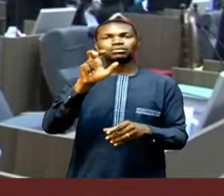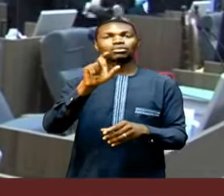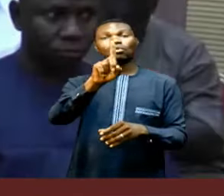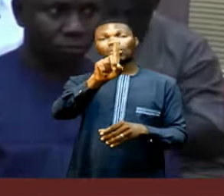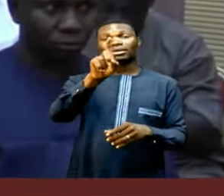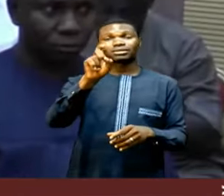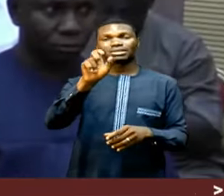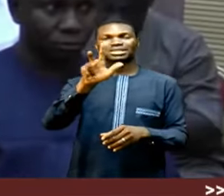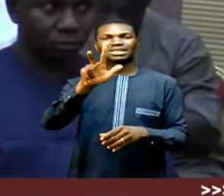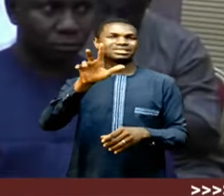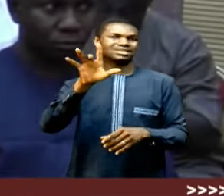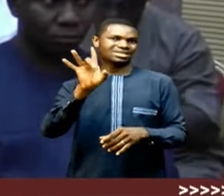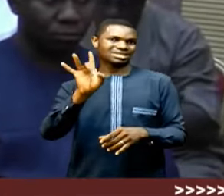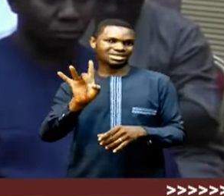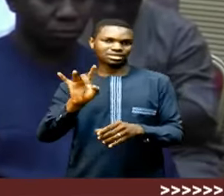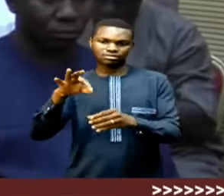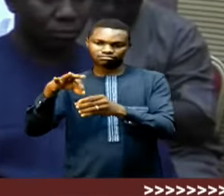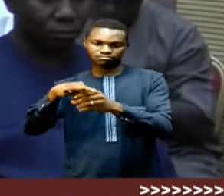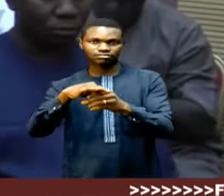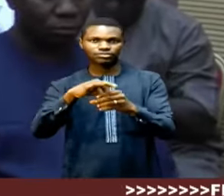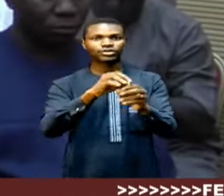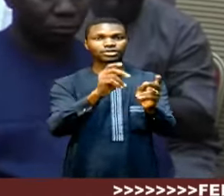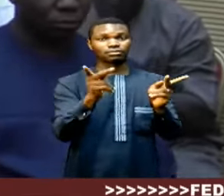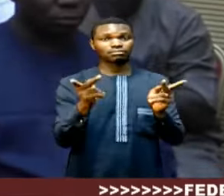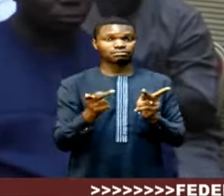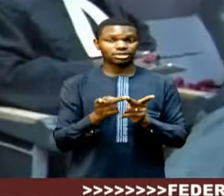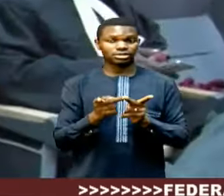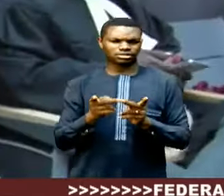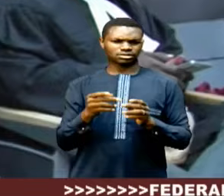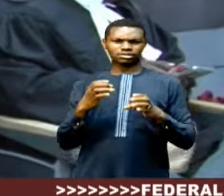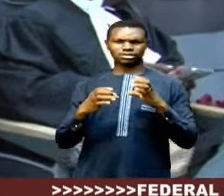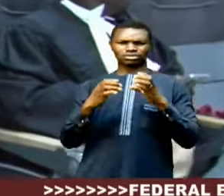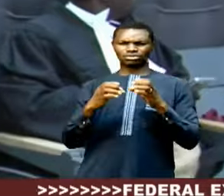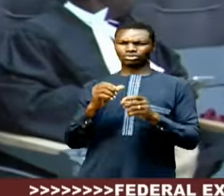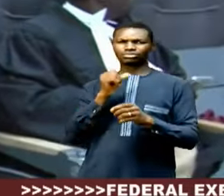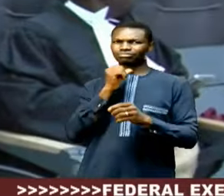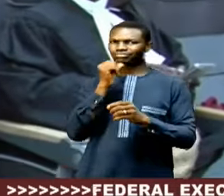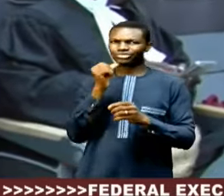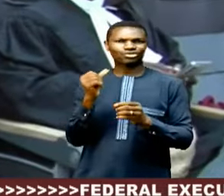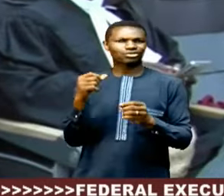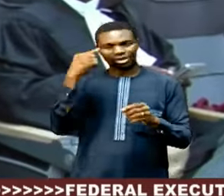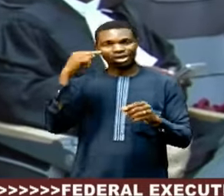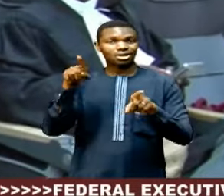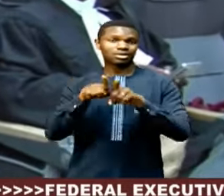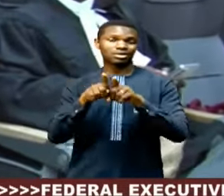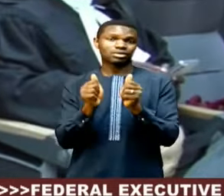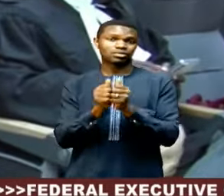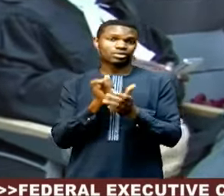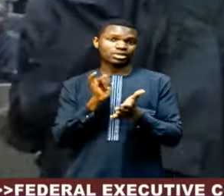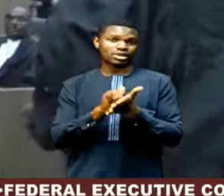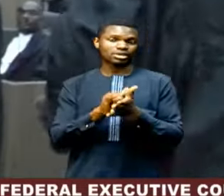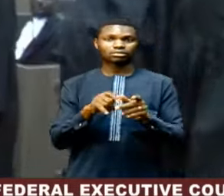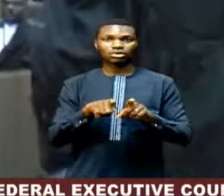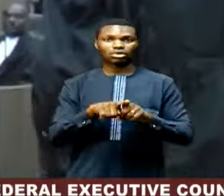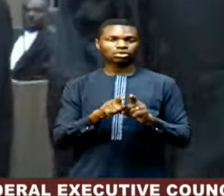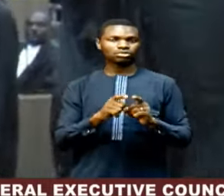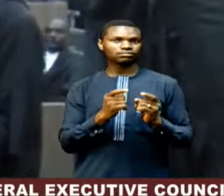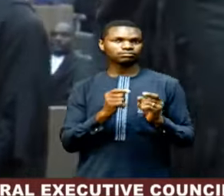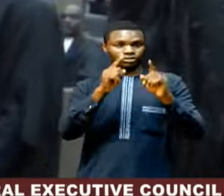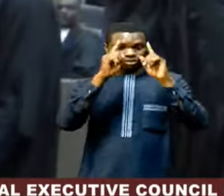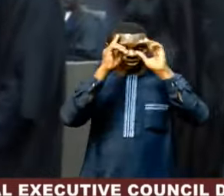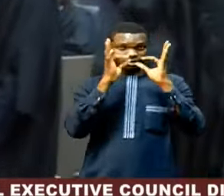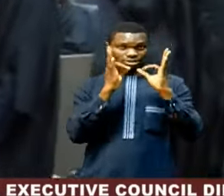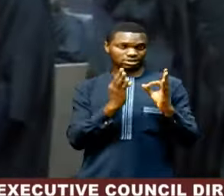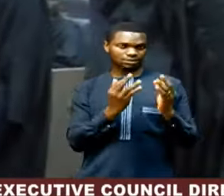below dismissed these claims for being inconsistent. The Supreme Court also reserved judgment in the appeal of